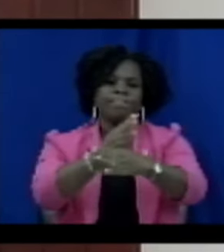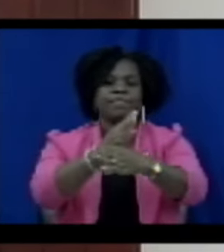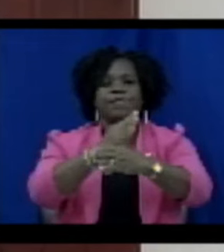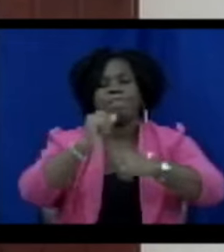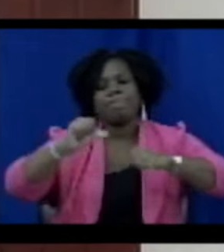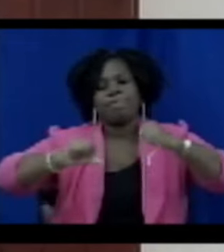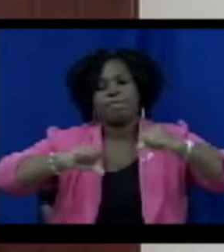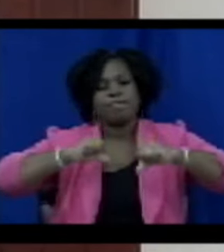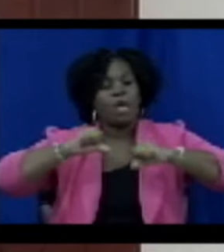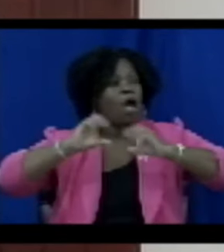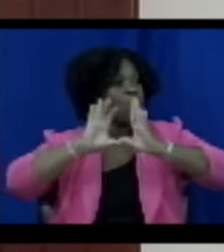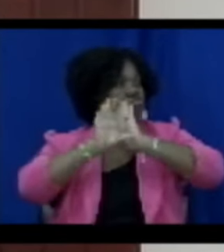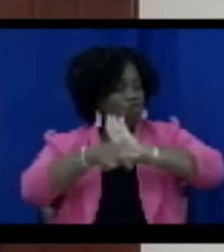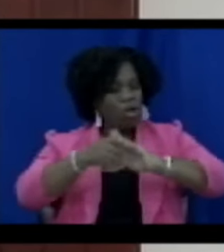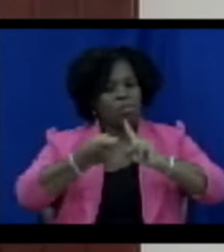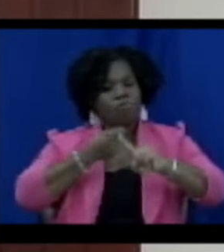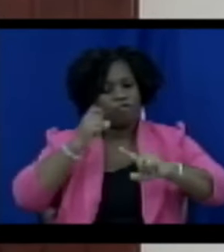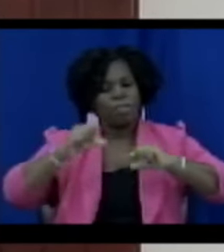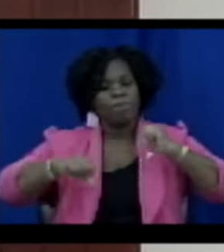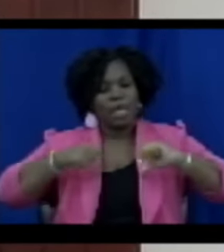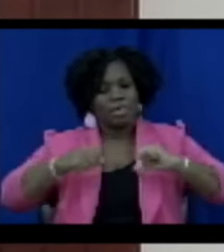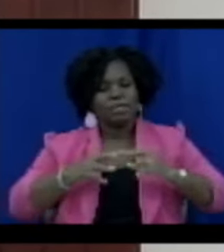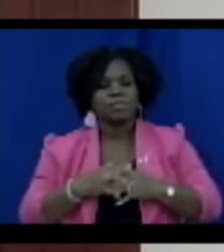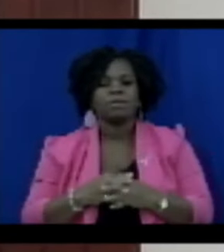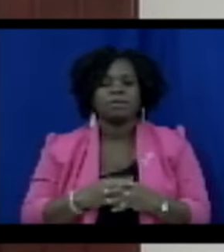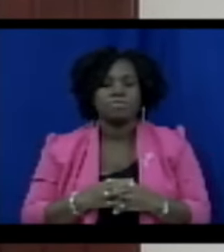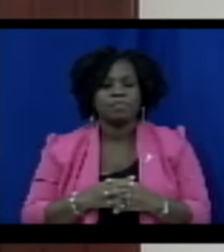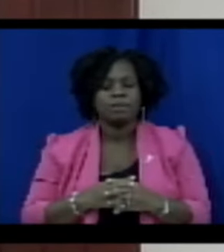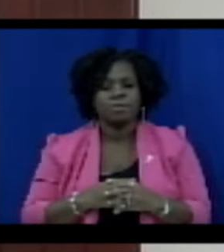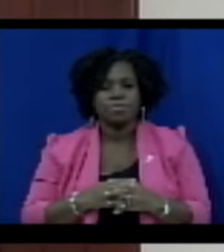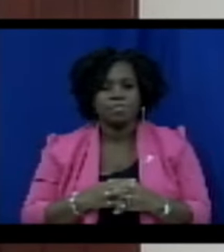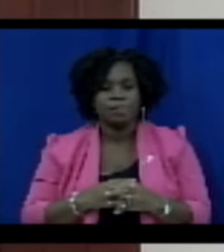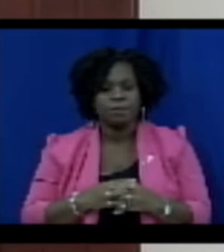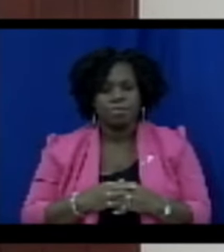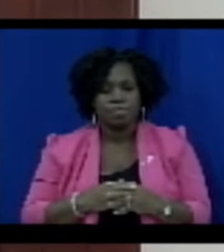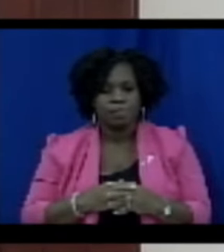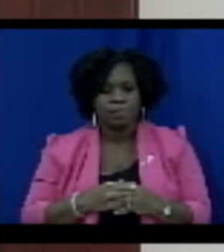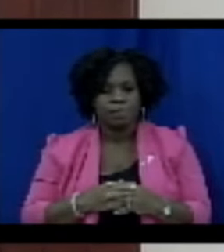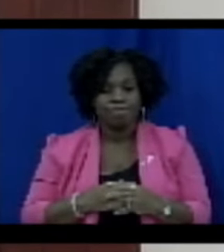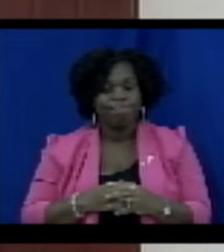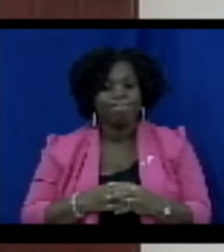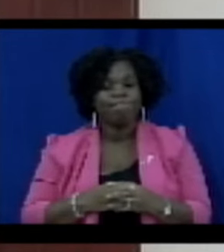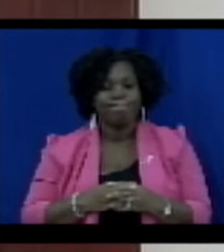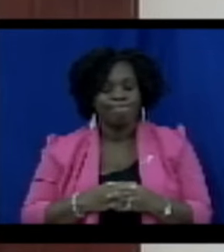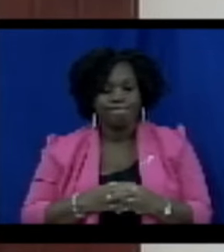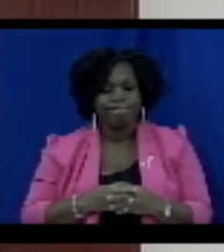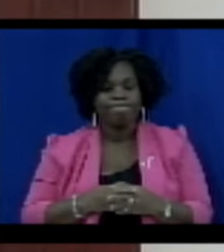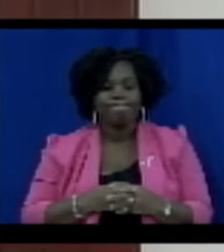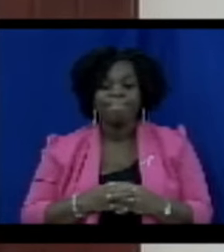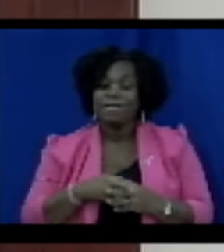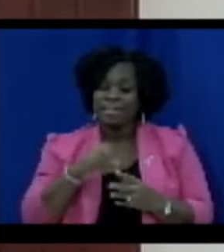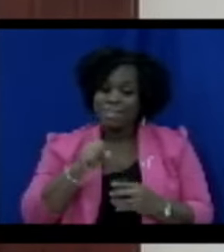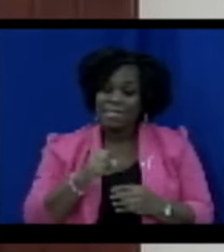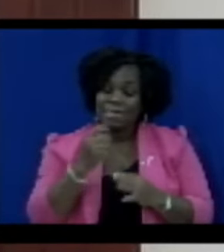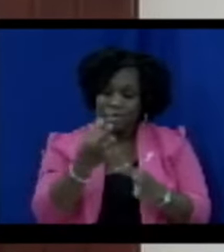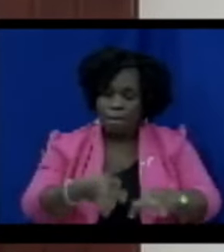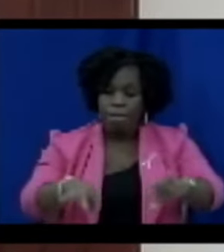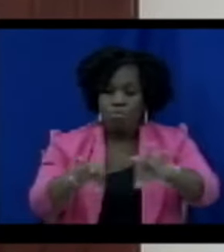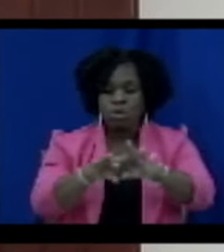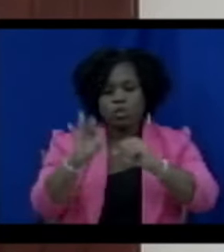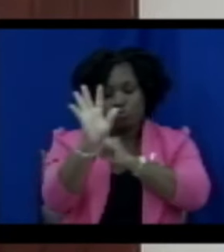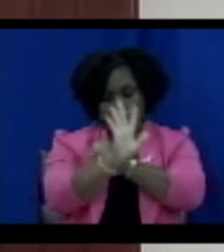in engaging in illegal activities. A clear definition of tainted property is essential to protect the rights of individuals and businesses.